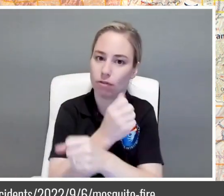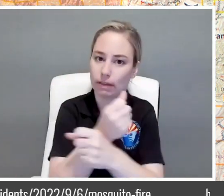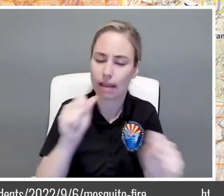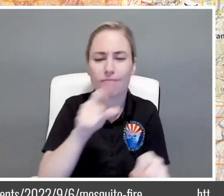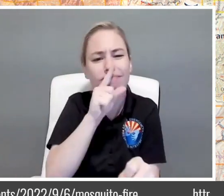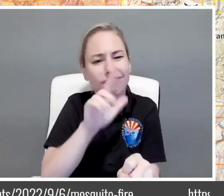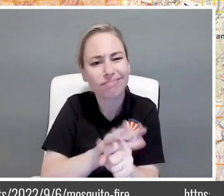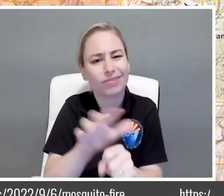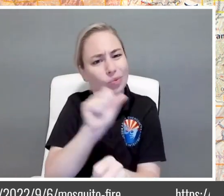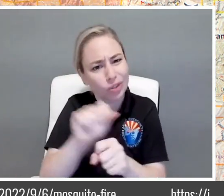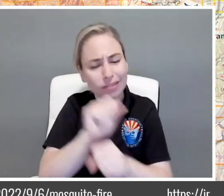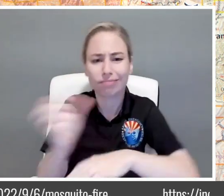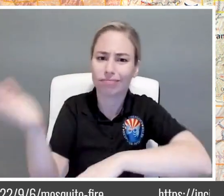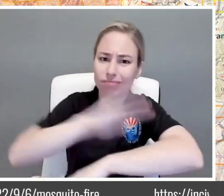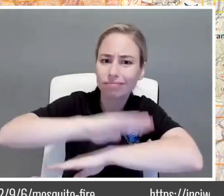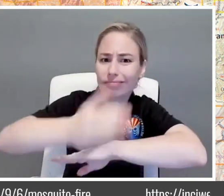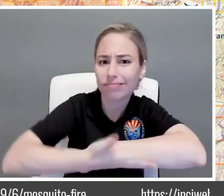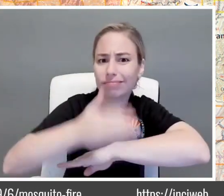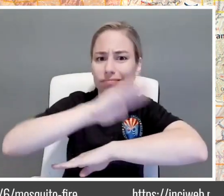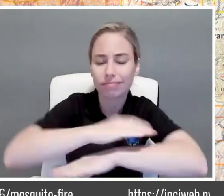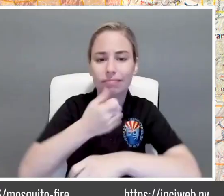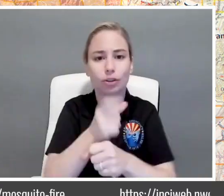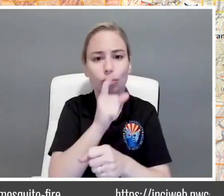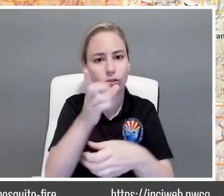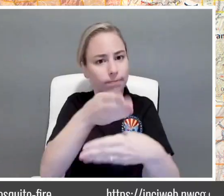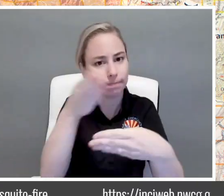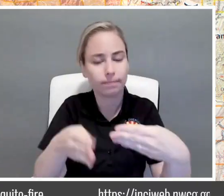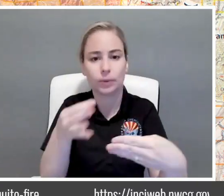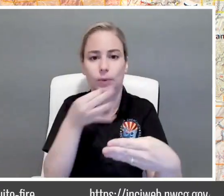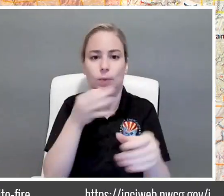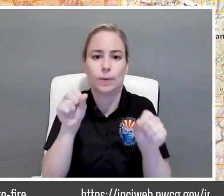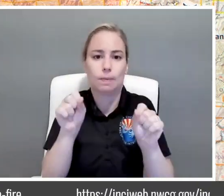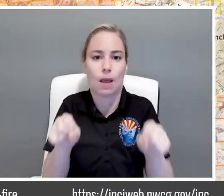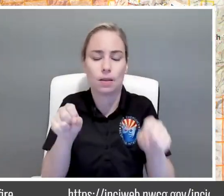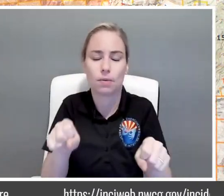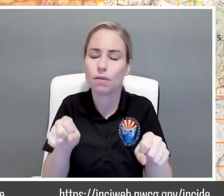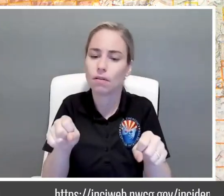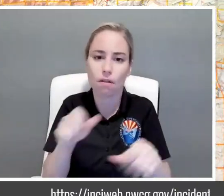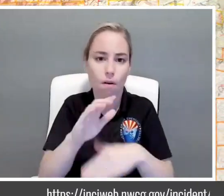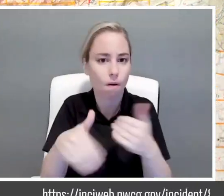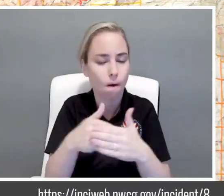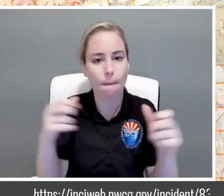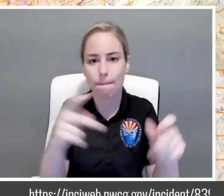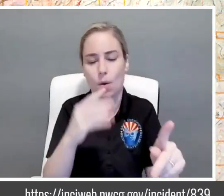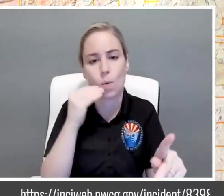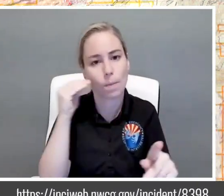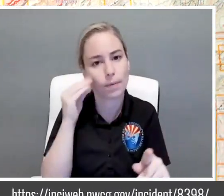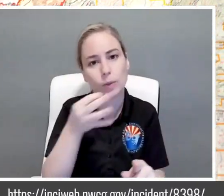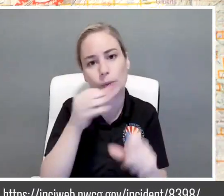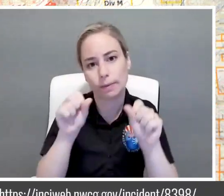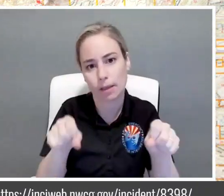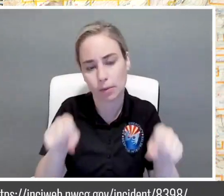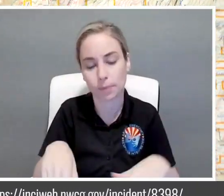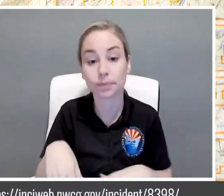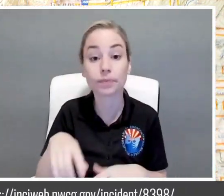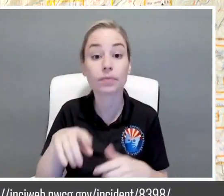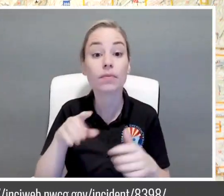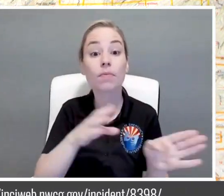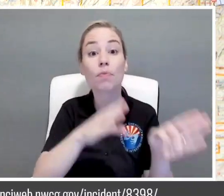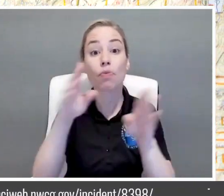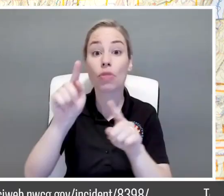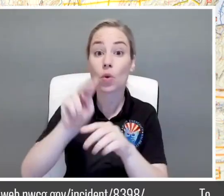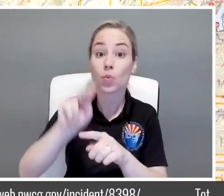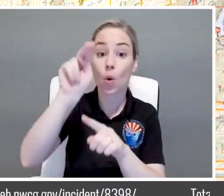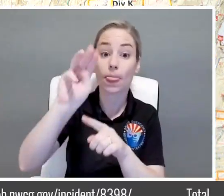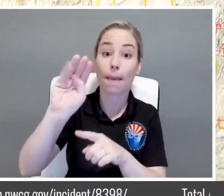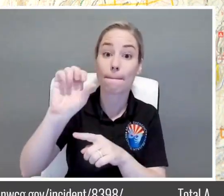24-7 to get that done and just as soon as we can we'll get everybody back home up into Michigan Bluff and basically all along